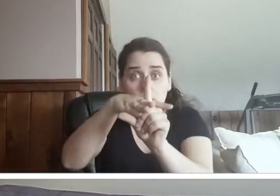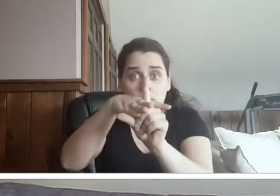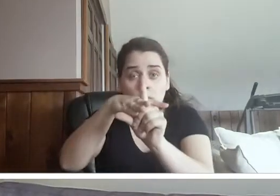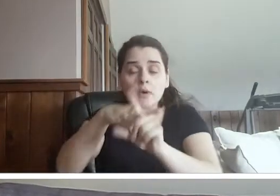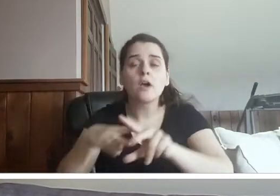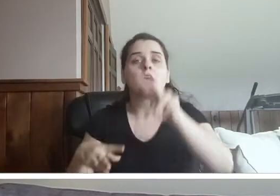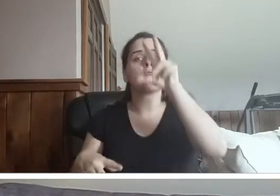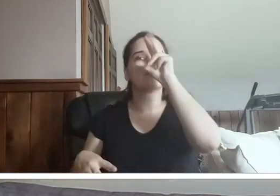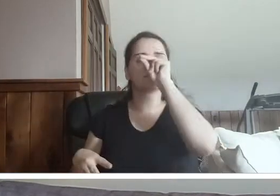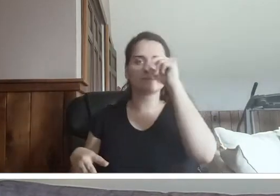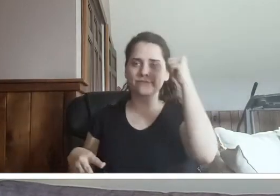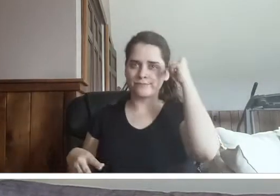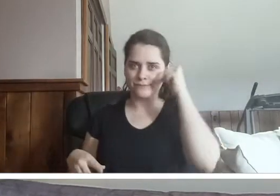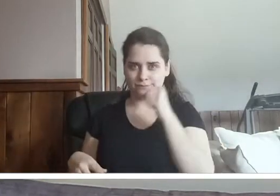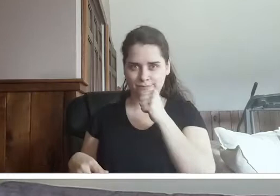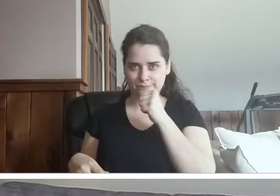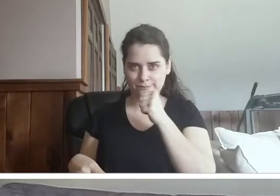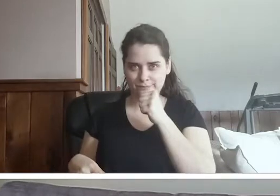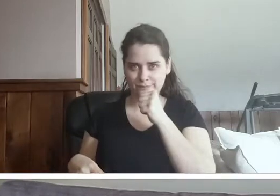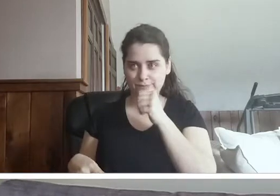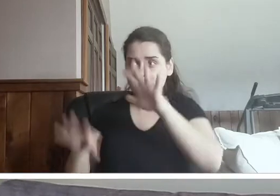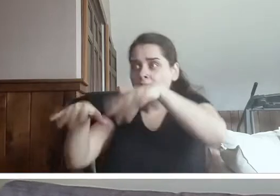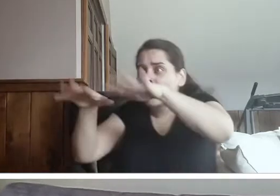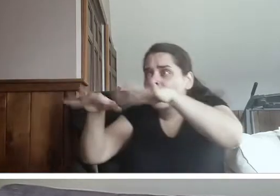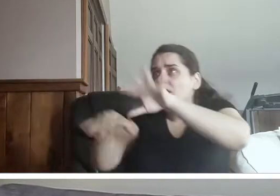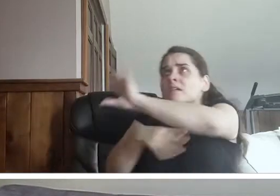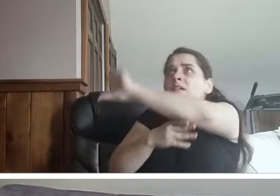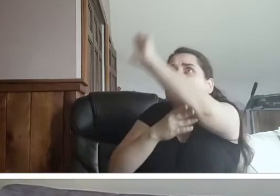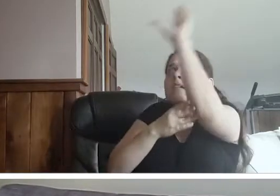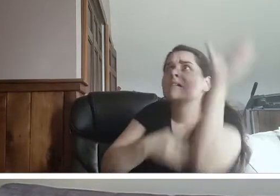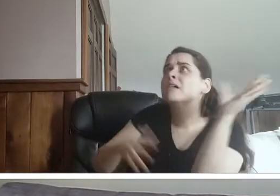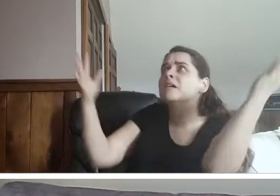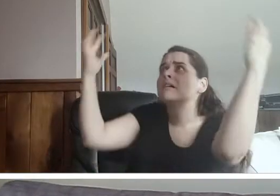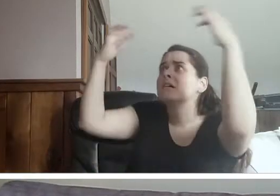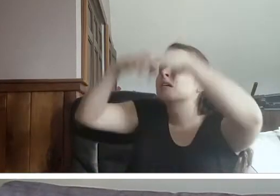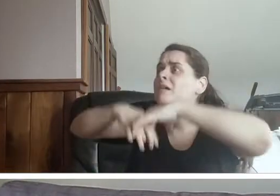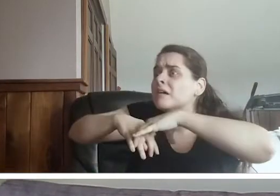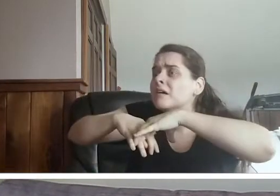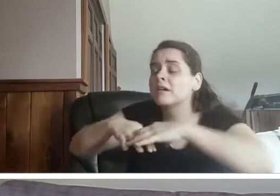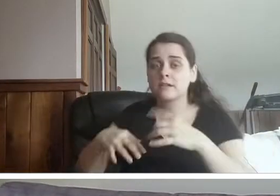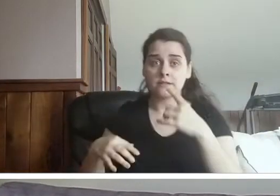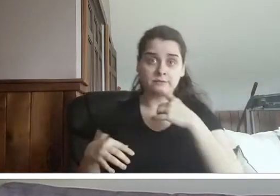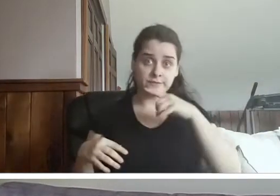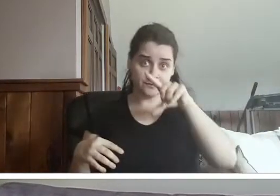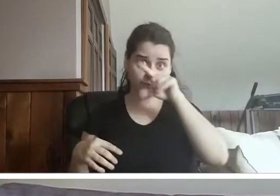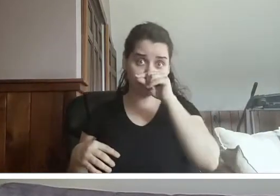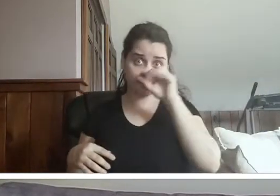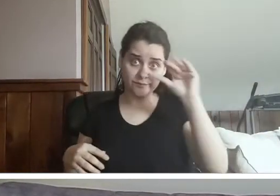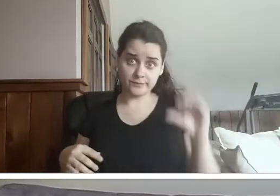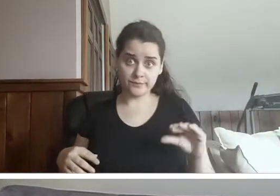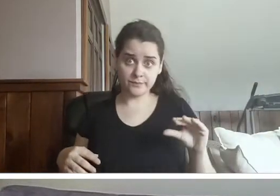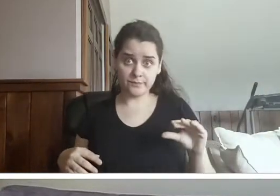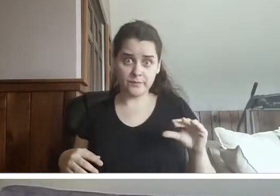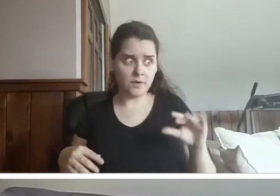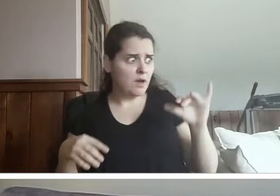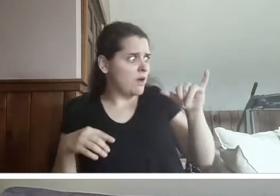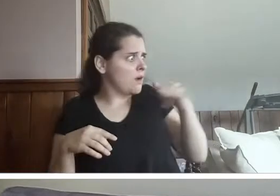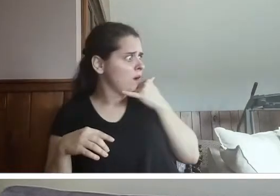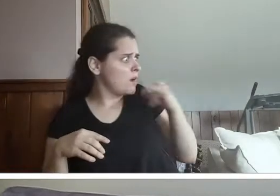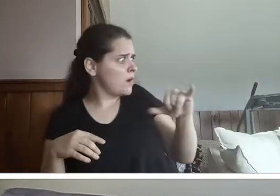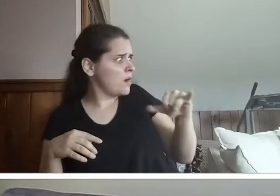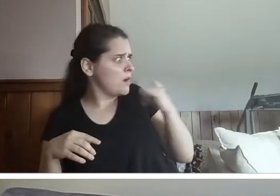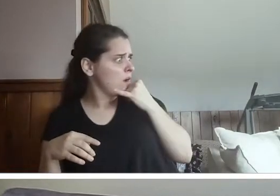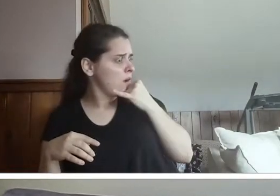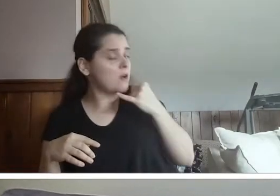The sky is falling, said Chicken Little. The Oh, no, said Goosey Lucy. So